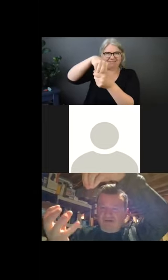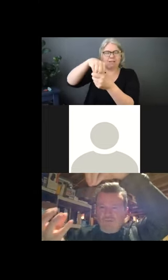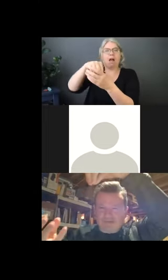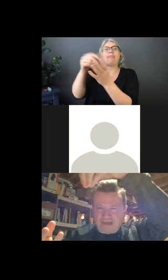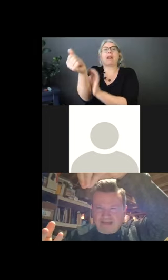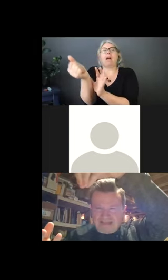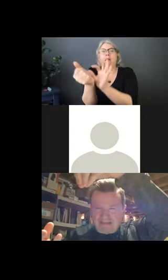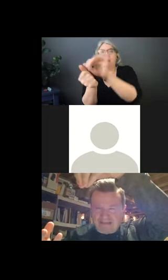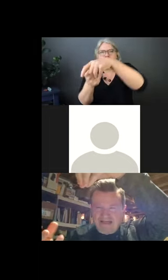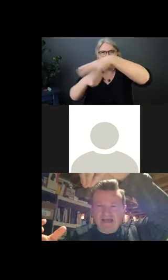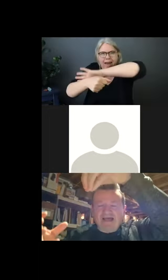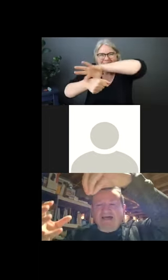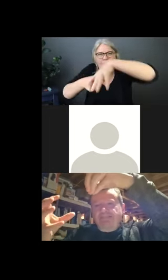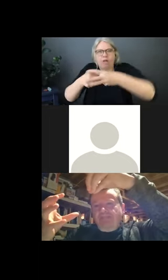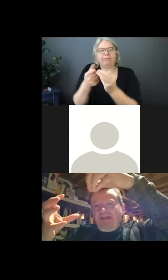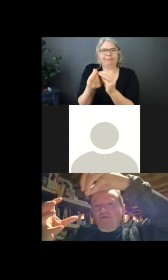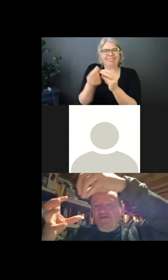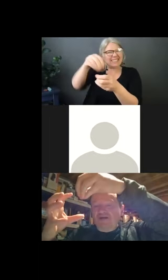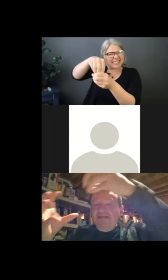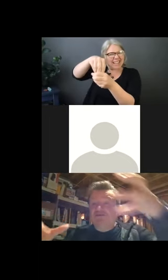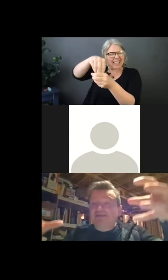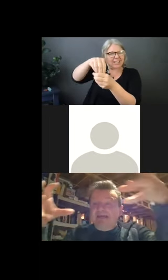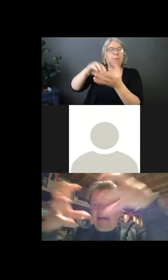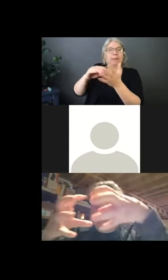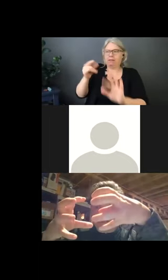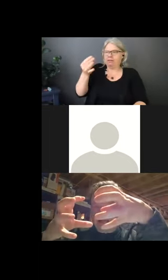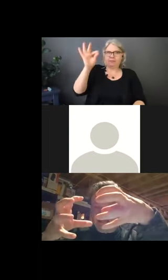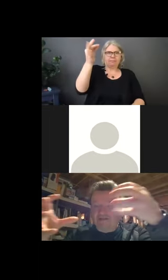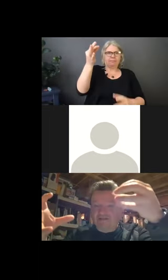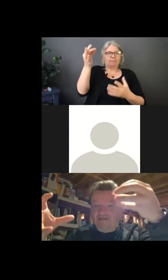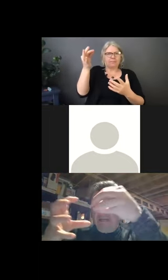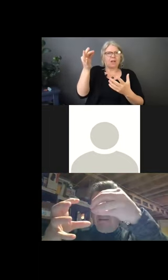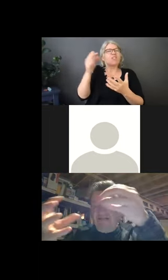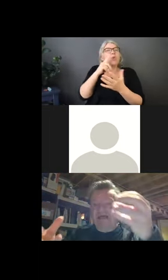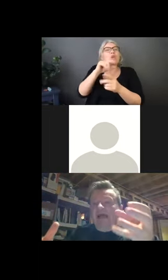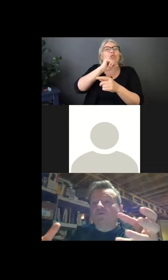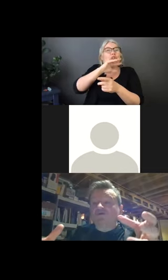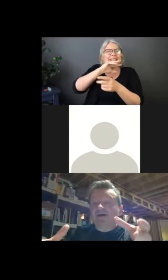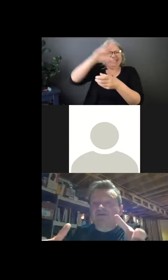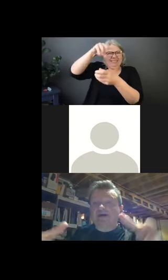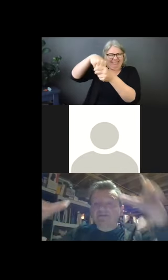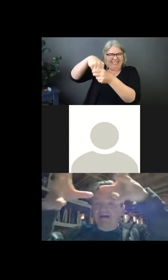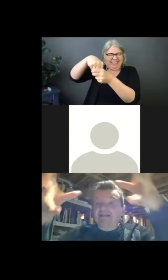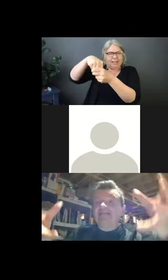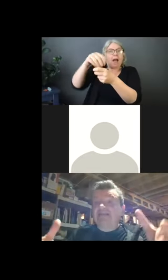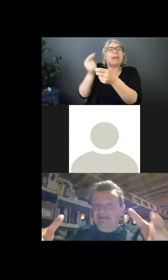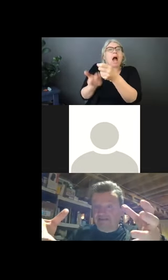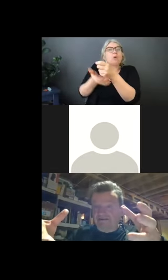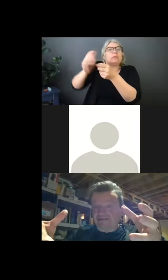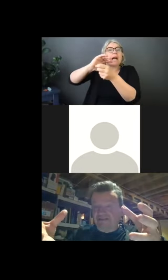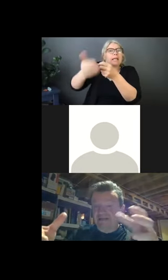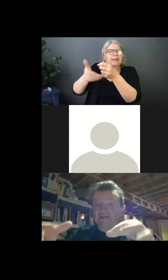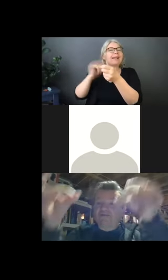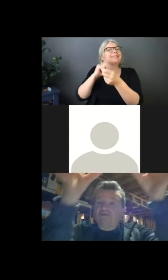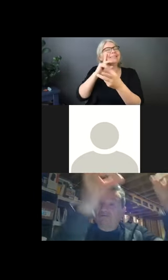glove. I hope that made sense. And what you're trying to do is encapsulate the dirty gloves and what you have on the outside is the clean